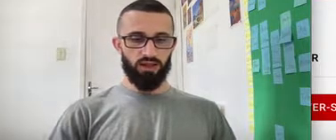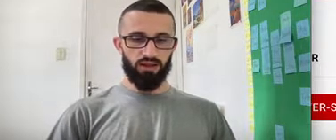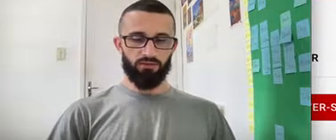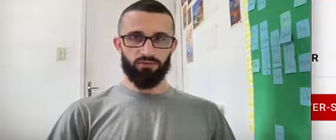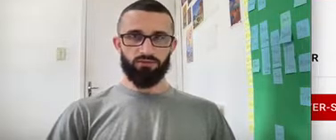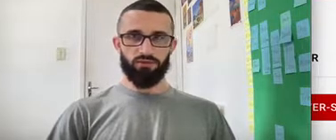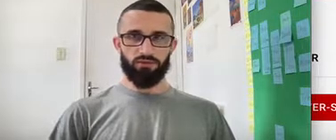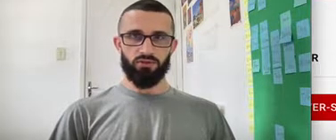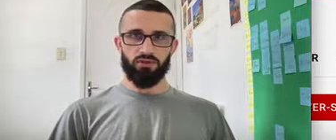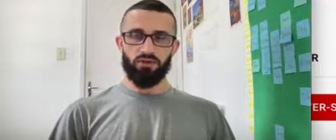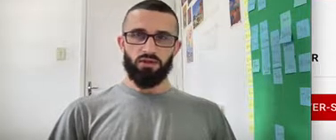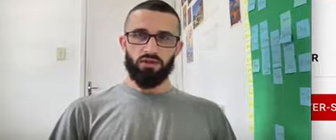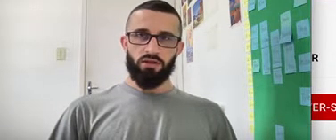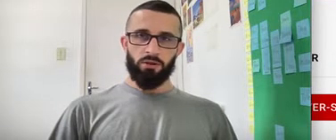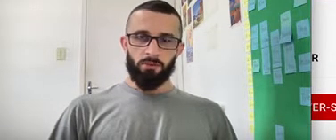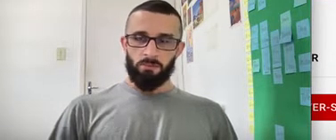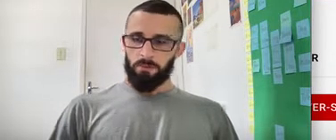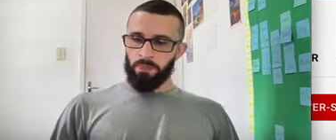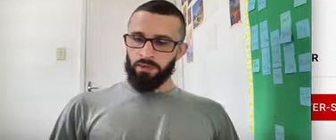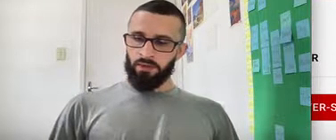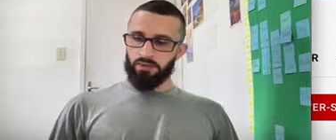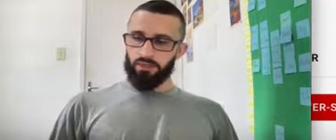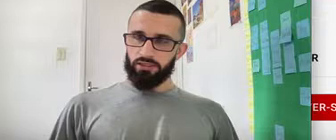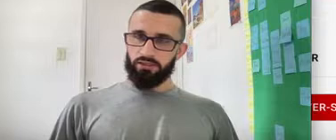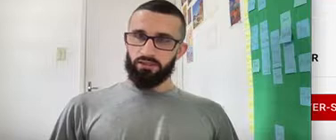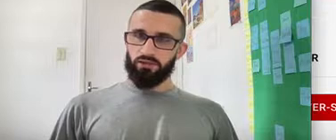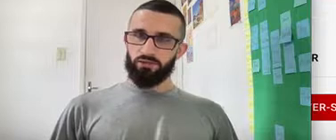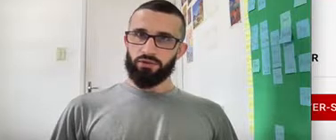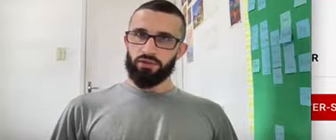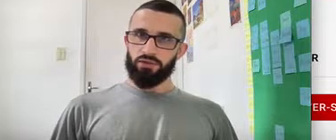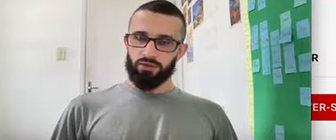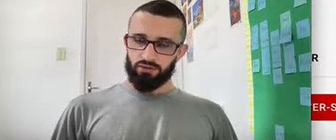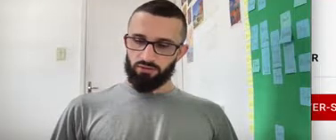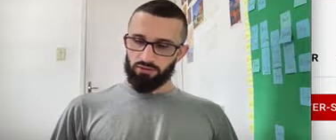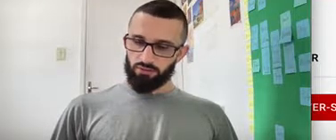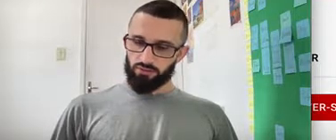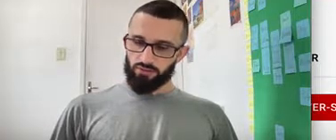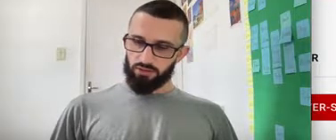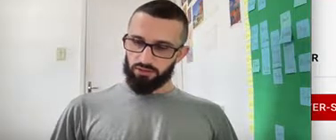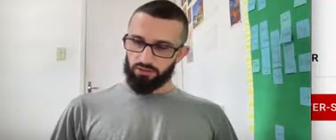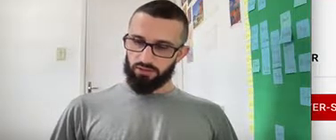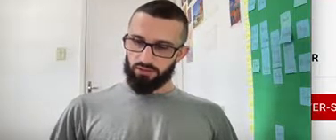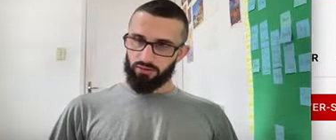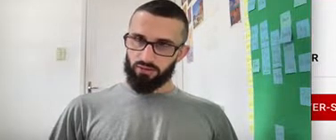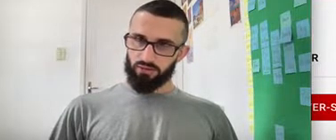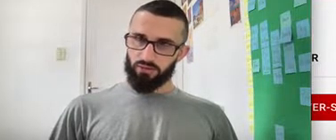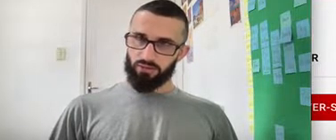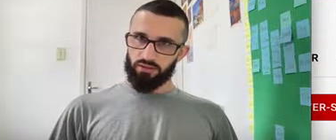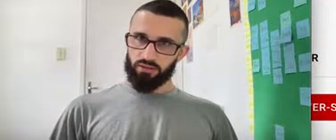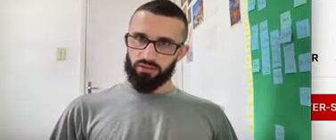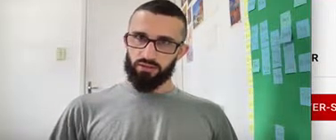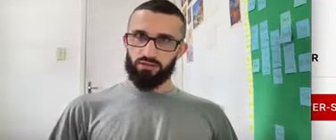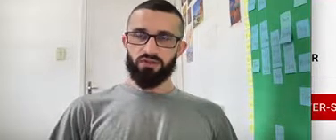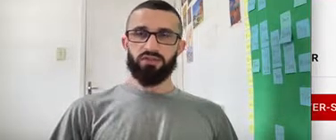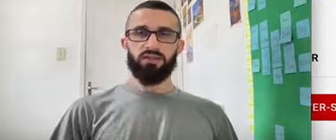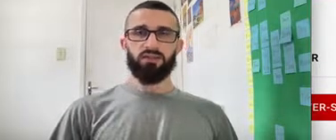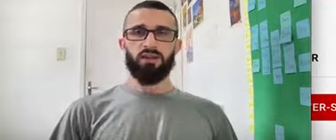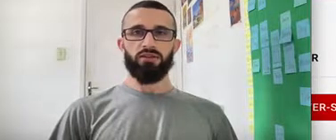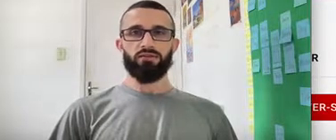Centavos 95 33